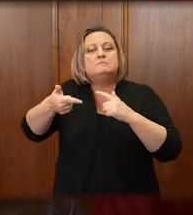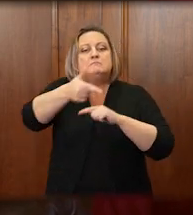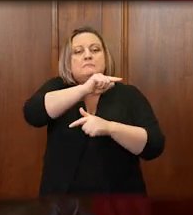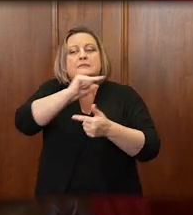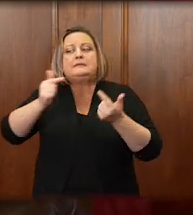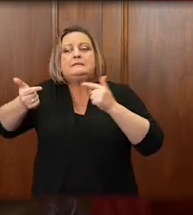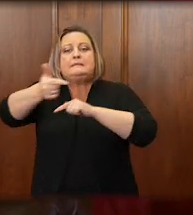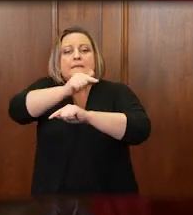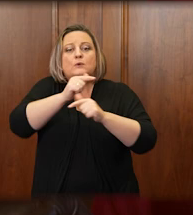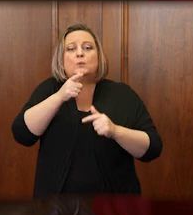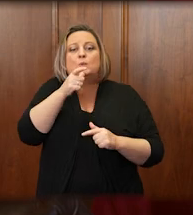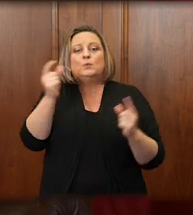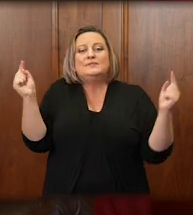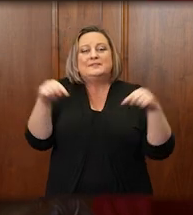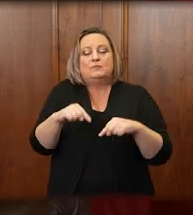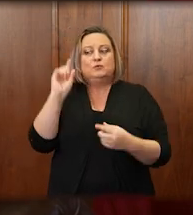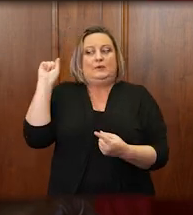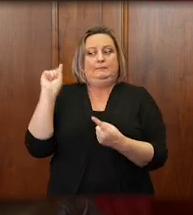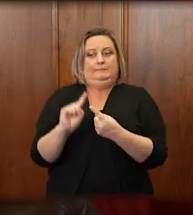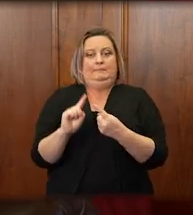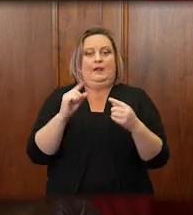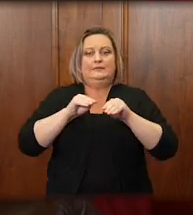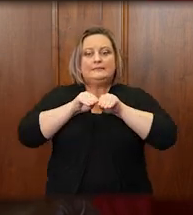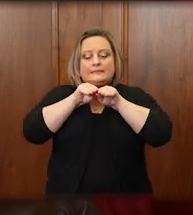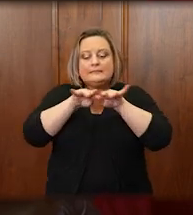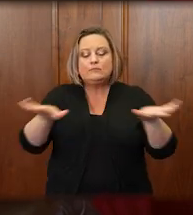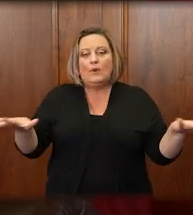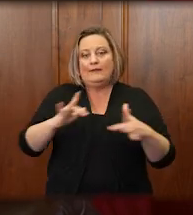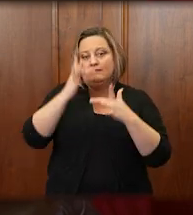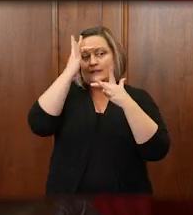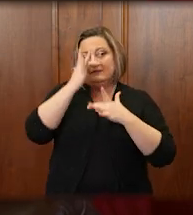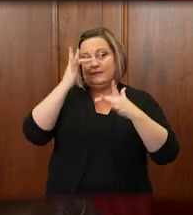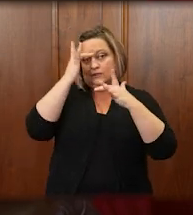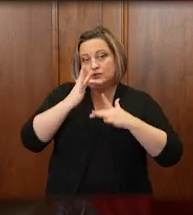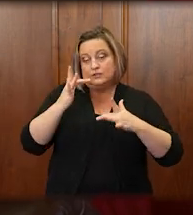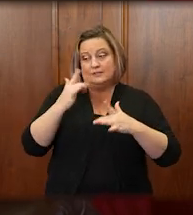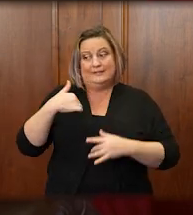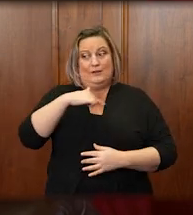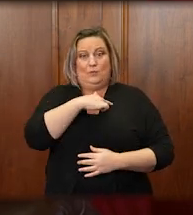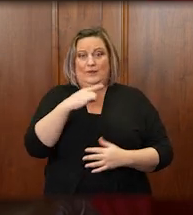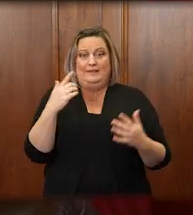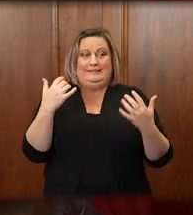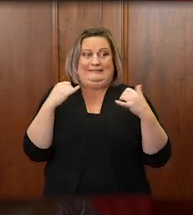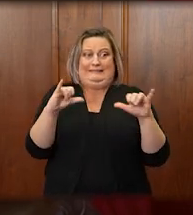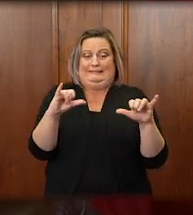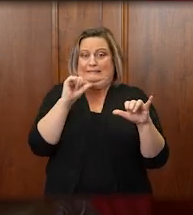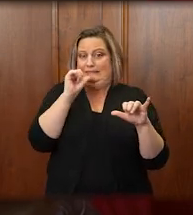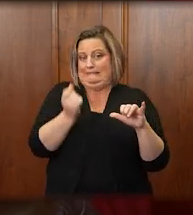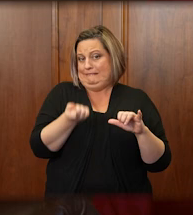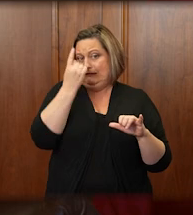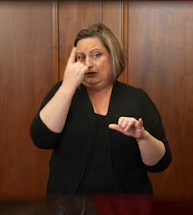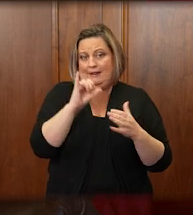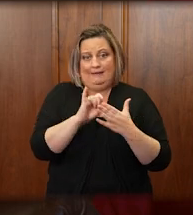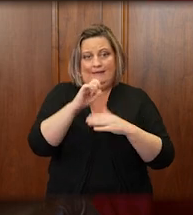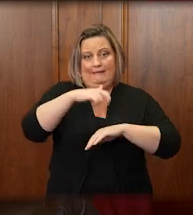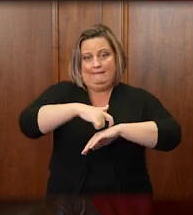to minimize the risk of spreading an infection that neither we nor anyone else understood at that time.